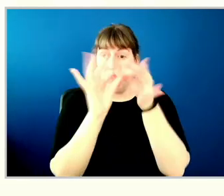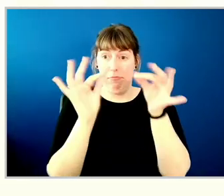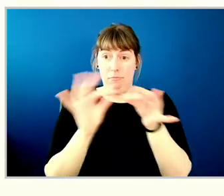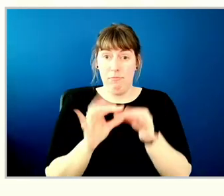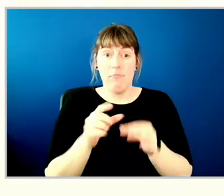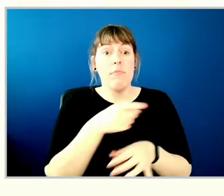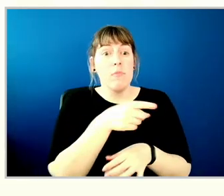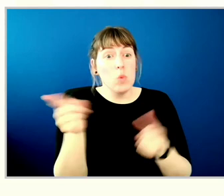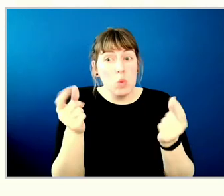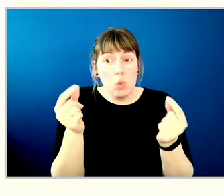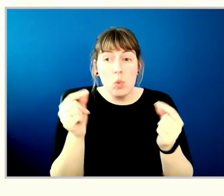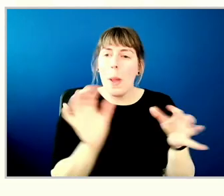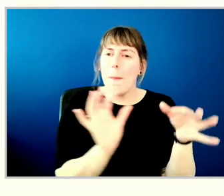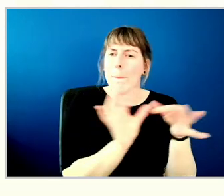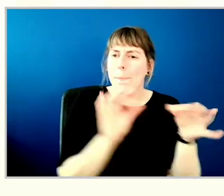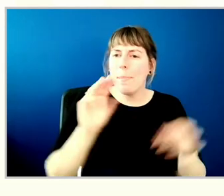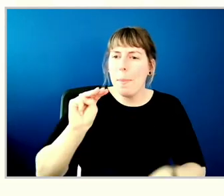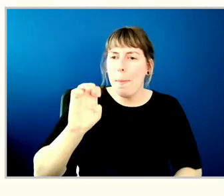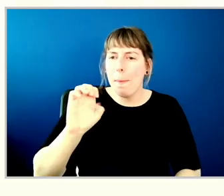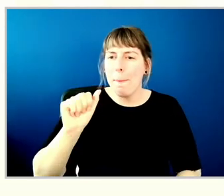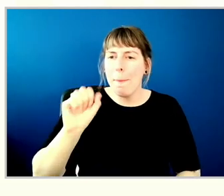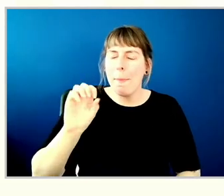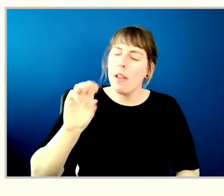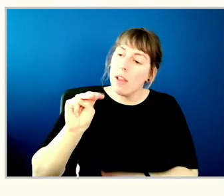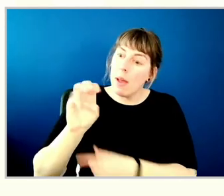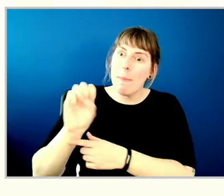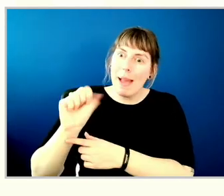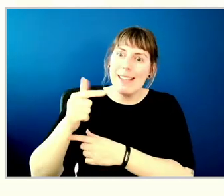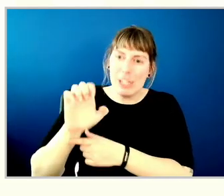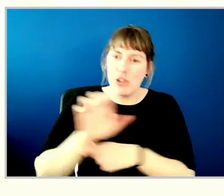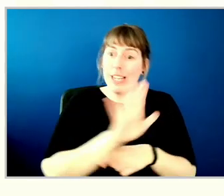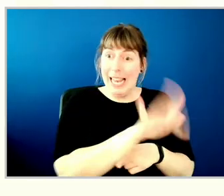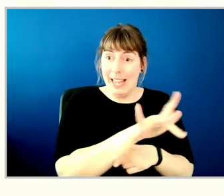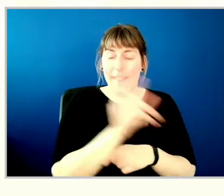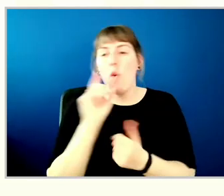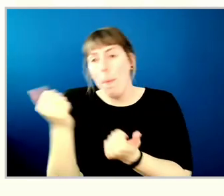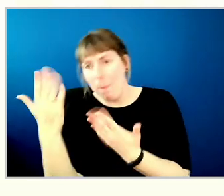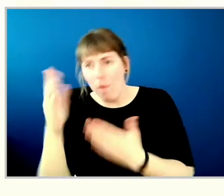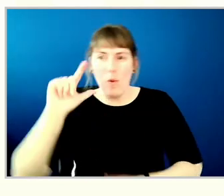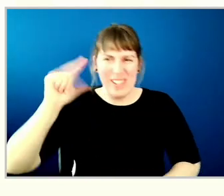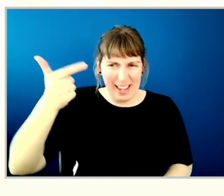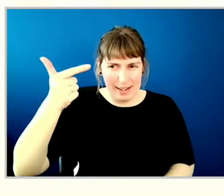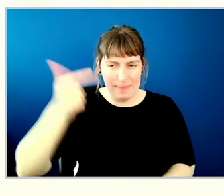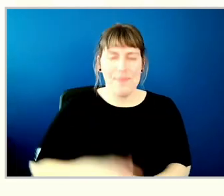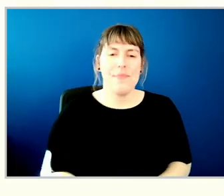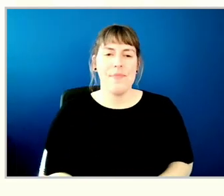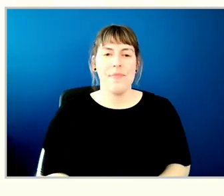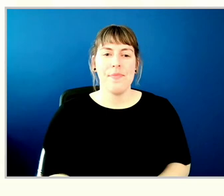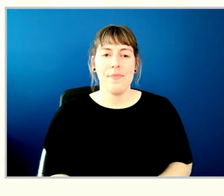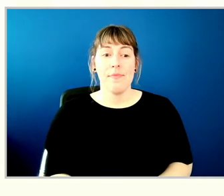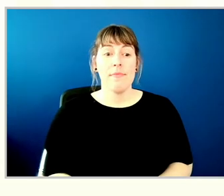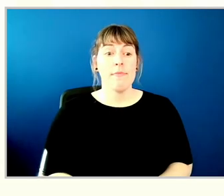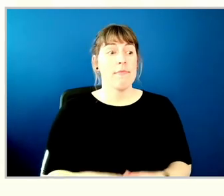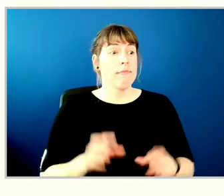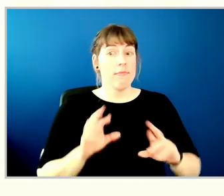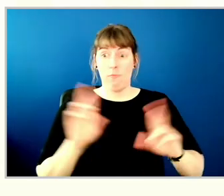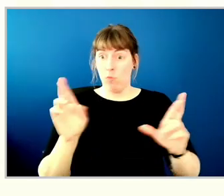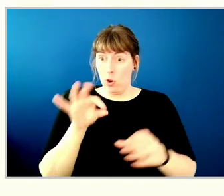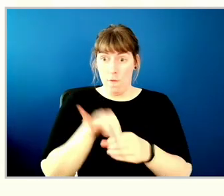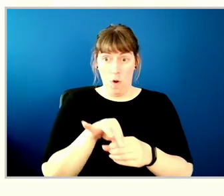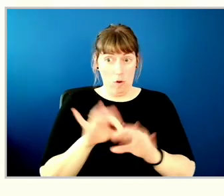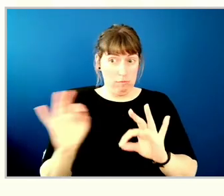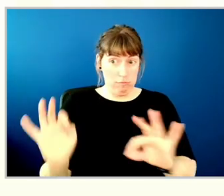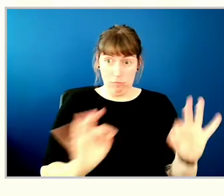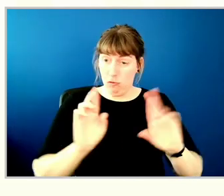the messaging icon if you'd like to move or second a motion. Once it's time to vote, you will see the motion